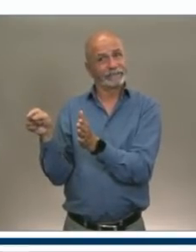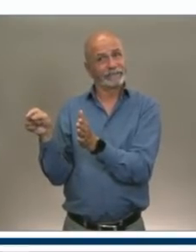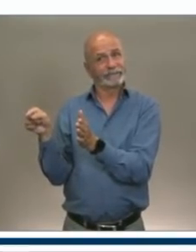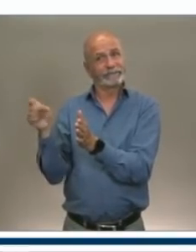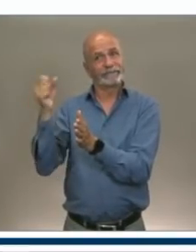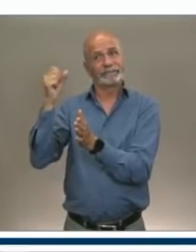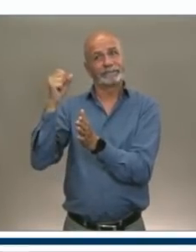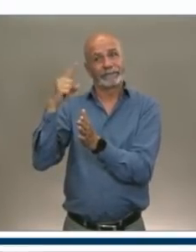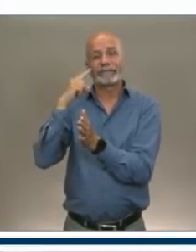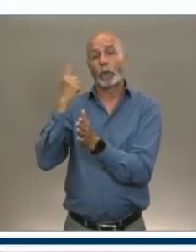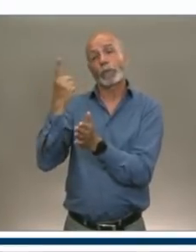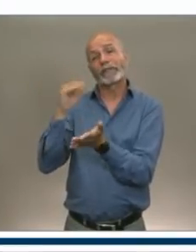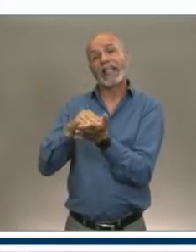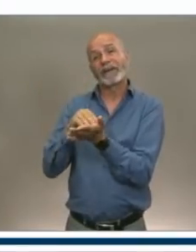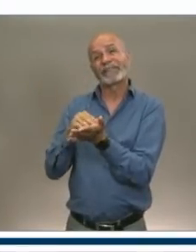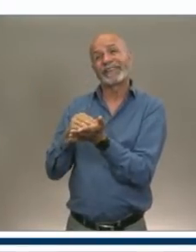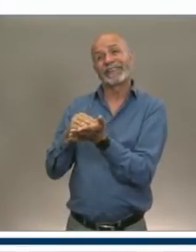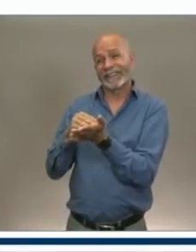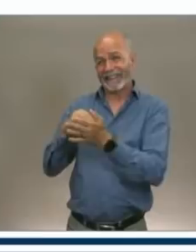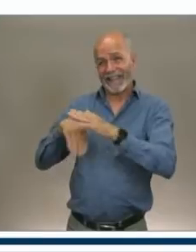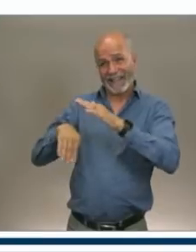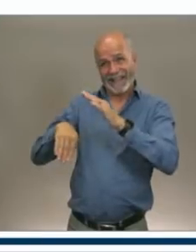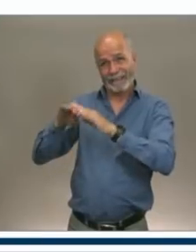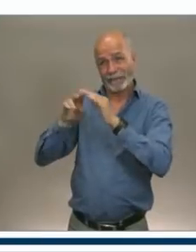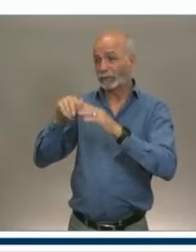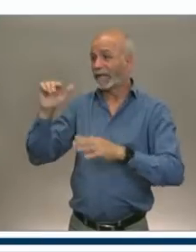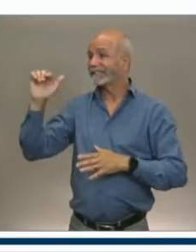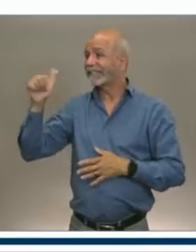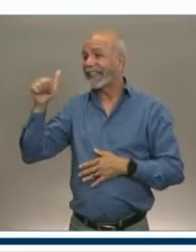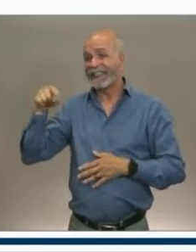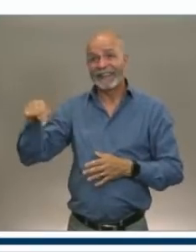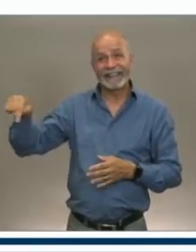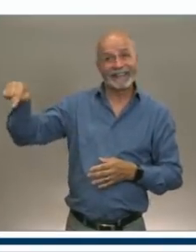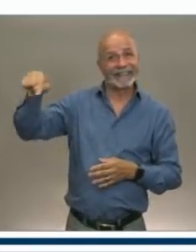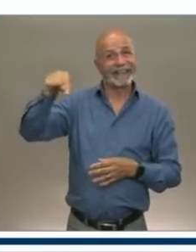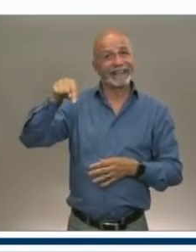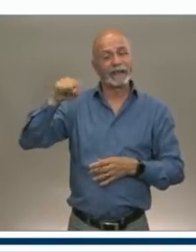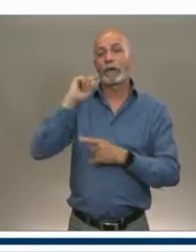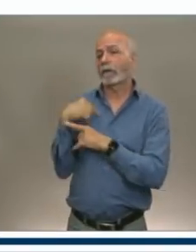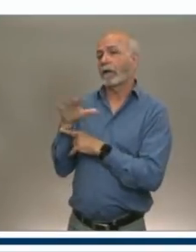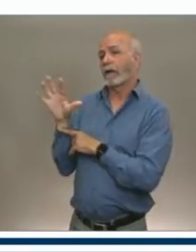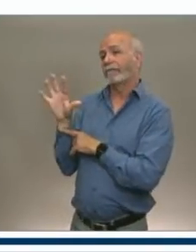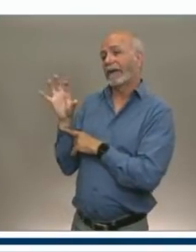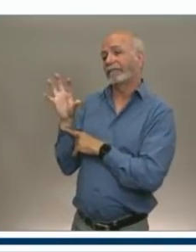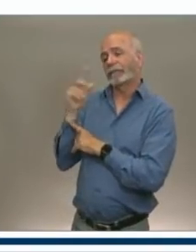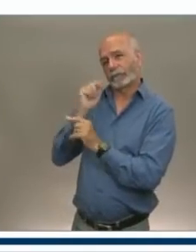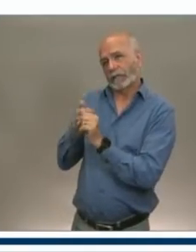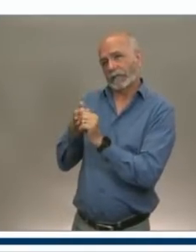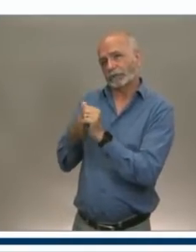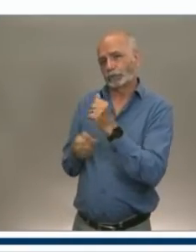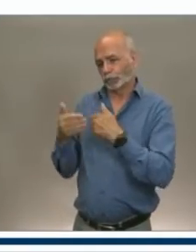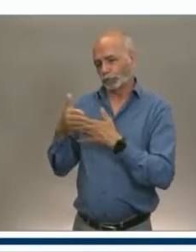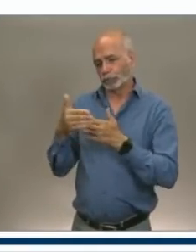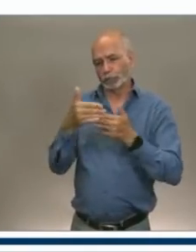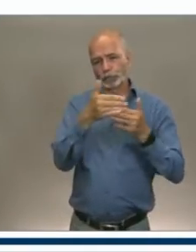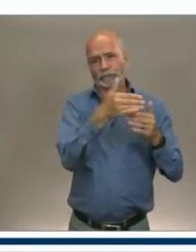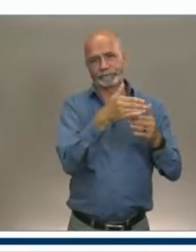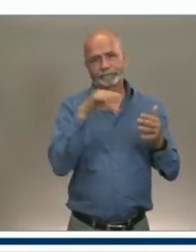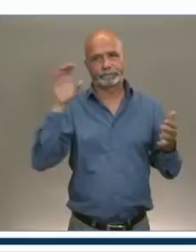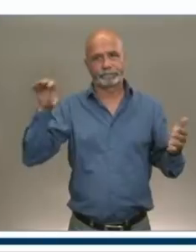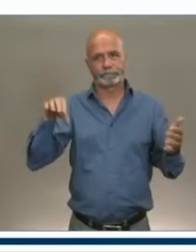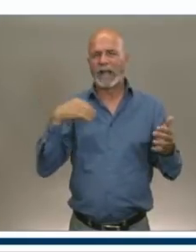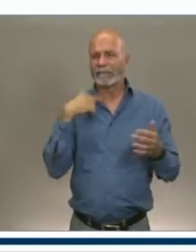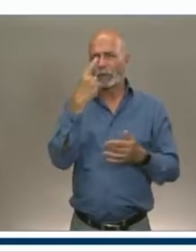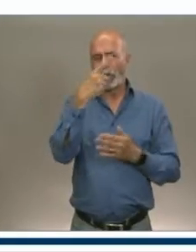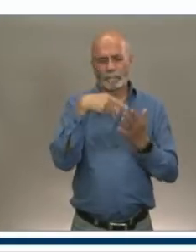room up to 10 rooms and then $500 from that point on. But the, there was a couple of different programs we had, one of them was